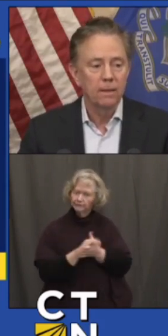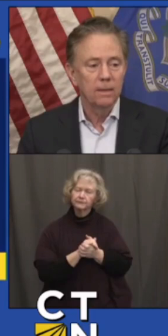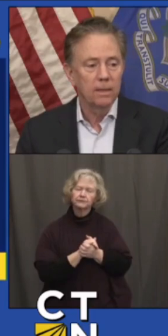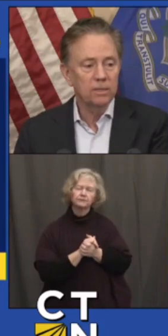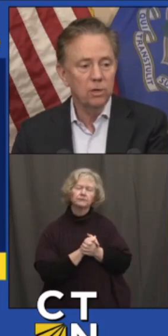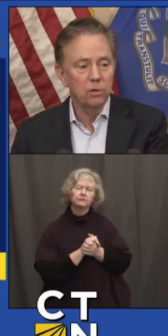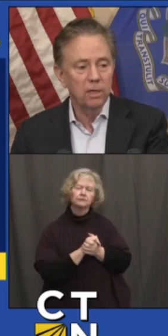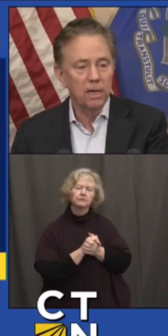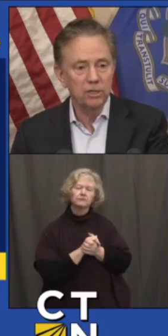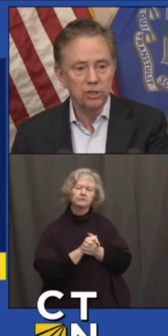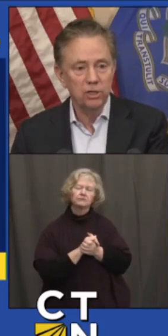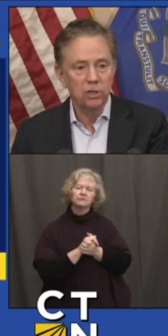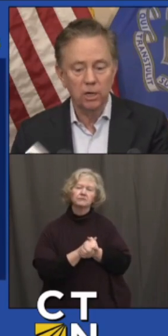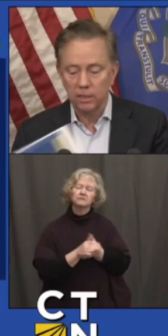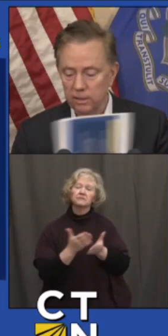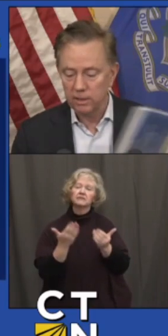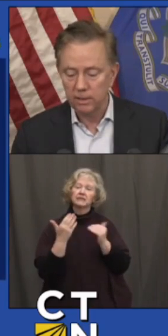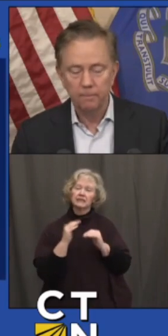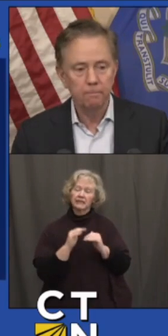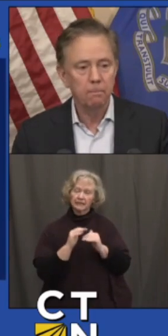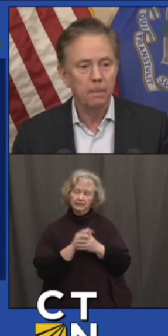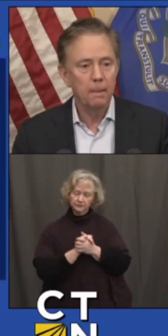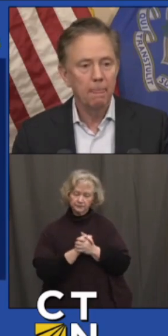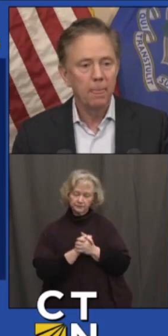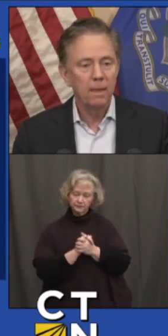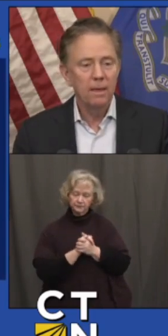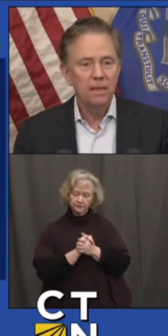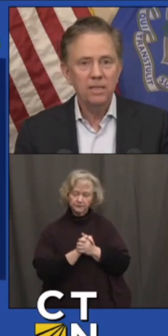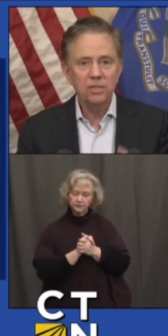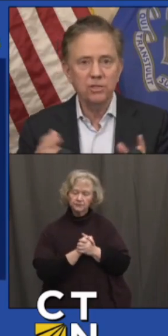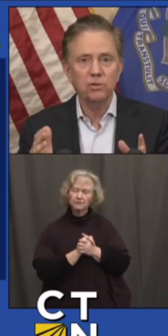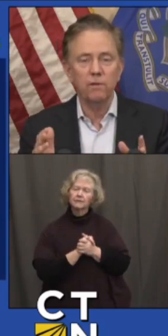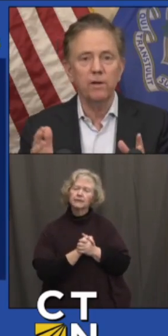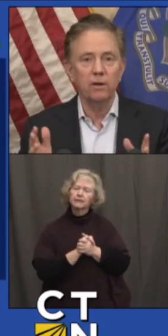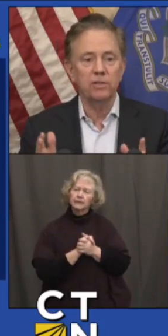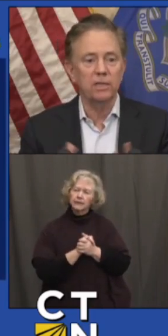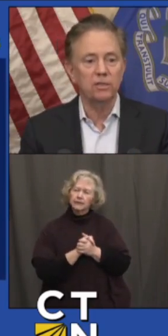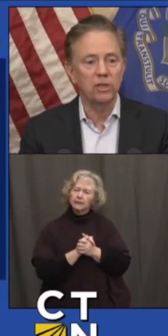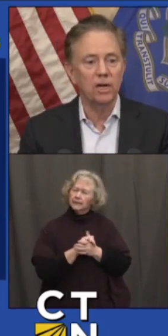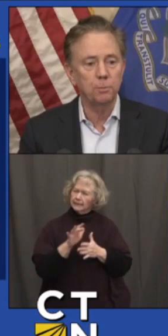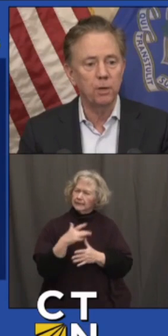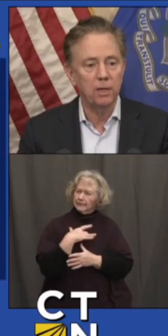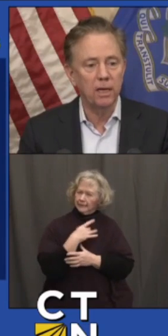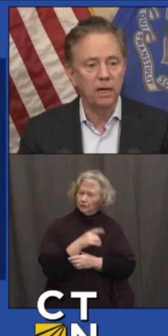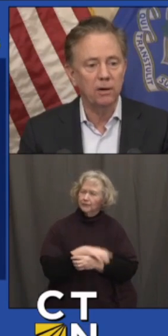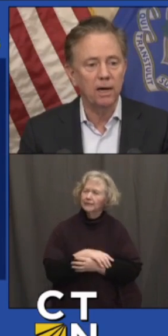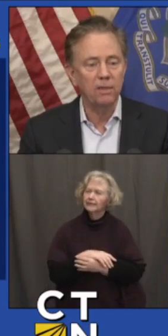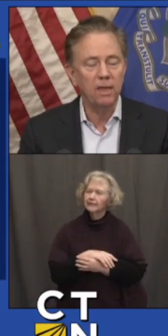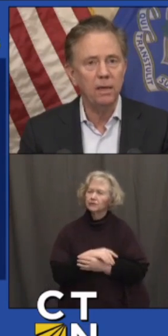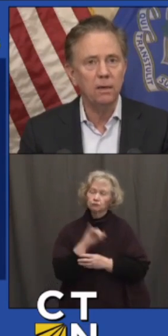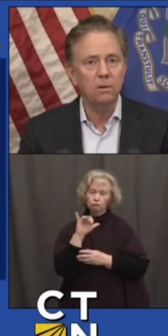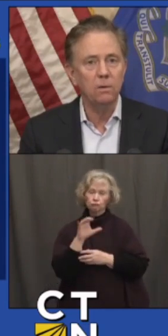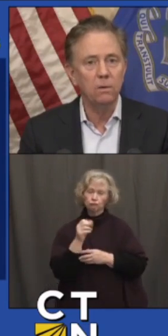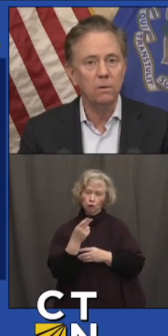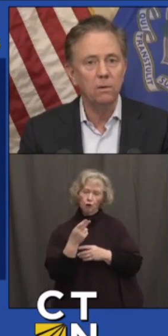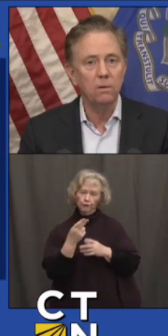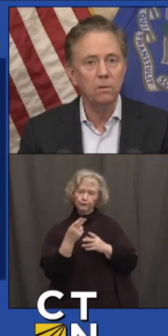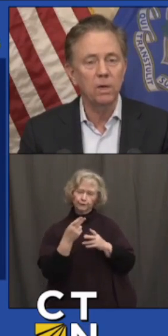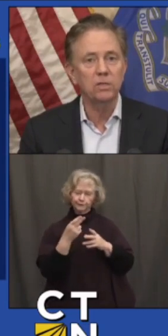And let's go to the next chart. This is sort of interesting. Josh put it together. I think